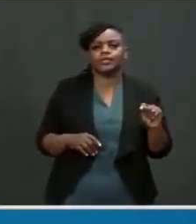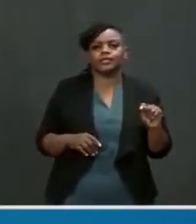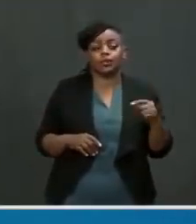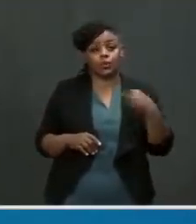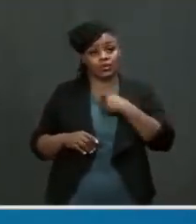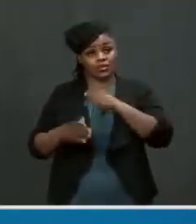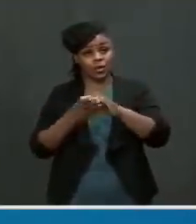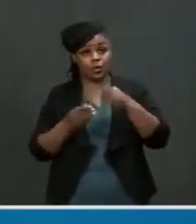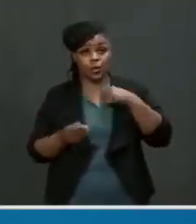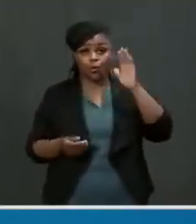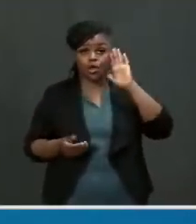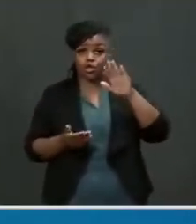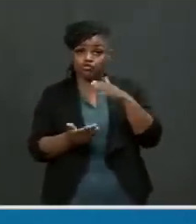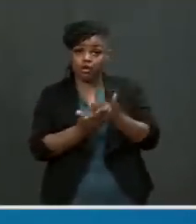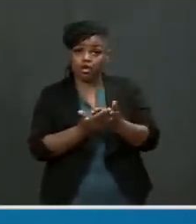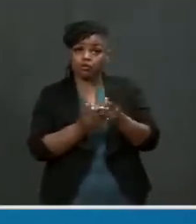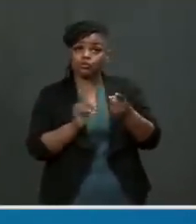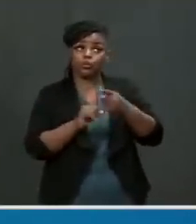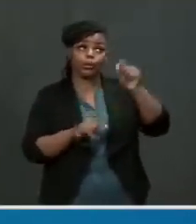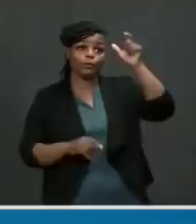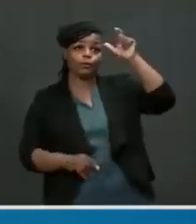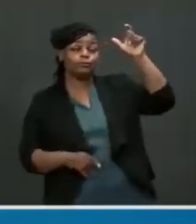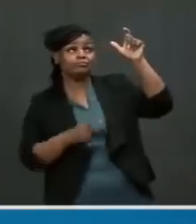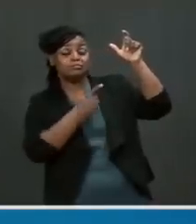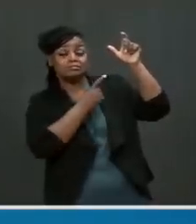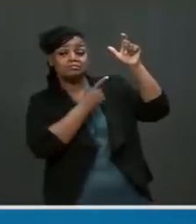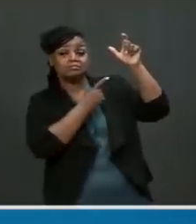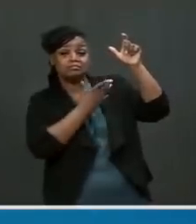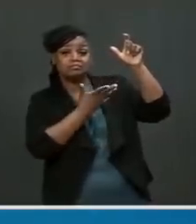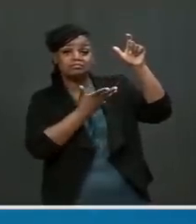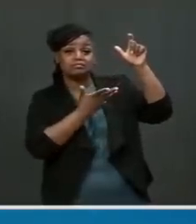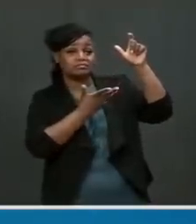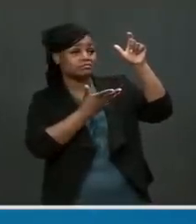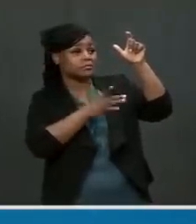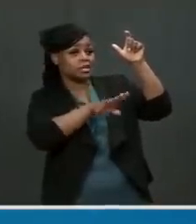planted a flag there. That's who we are.